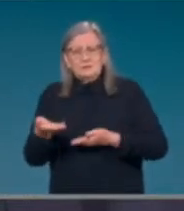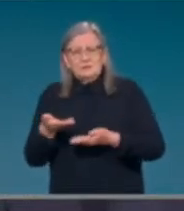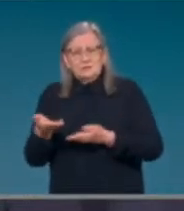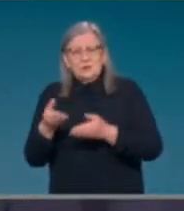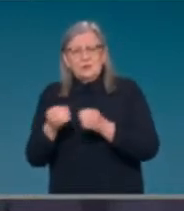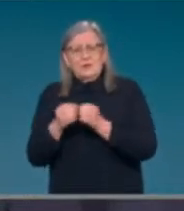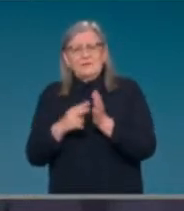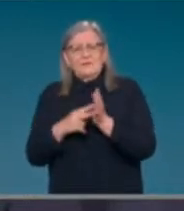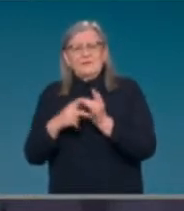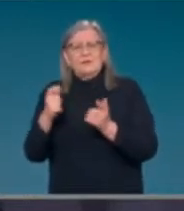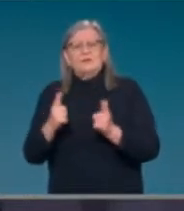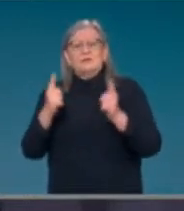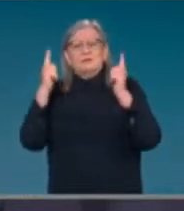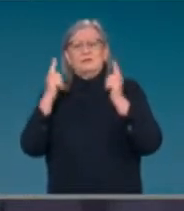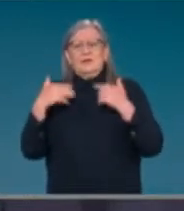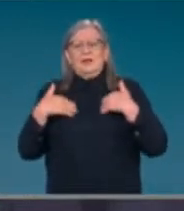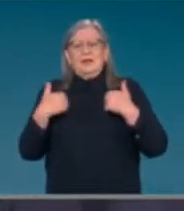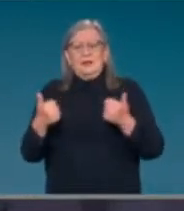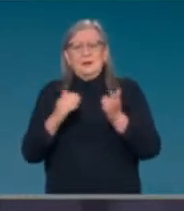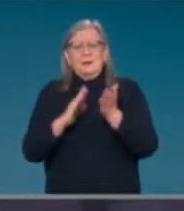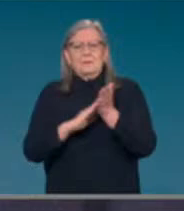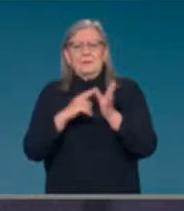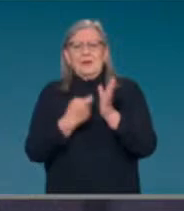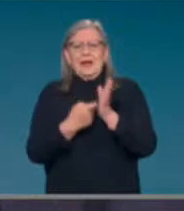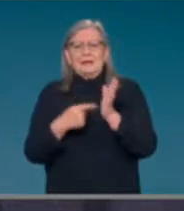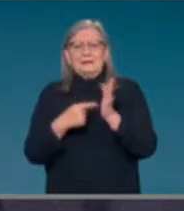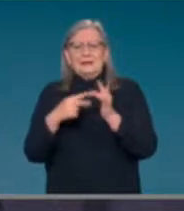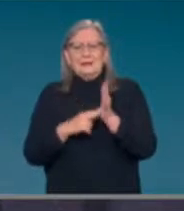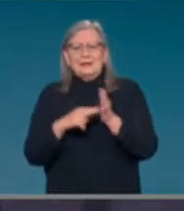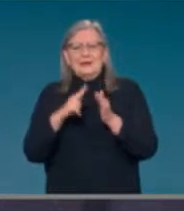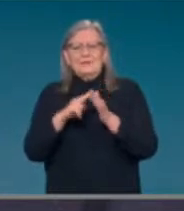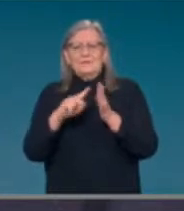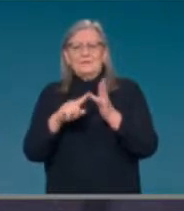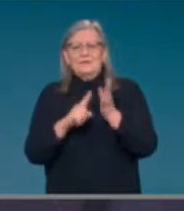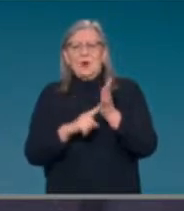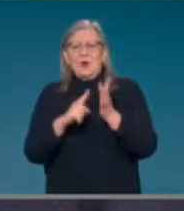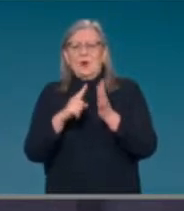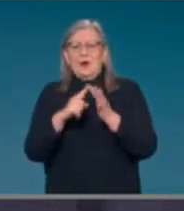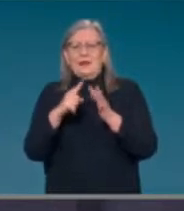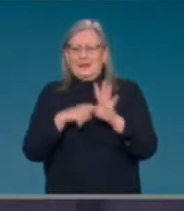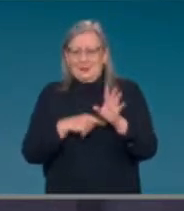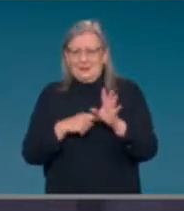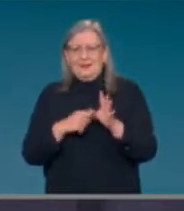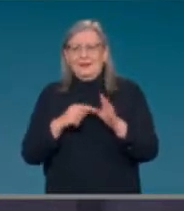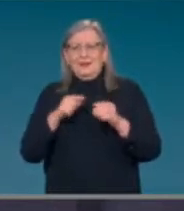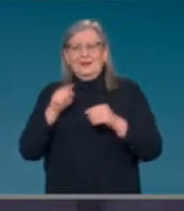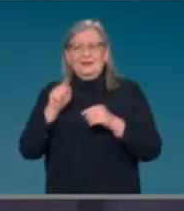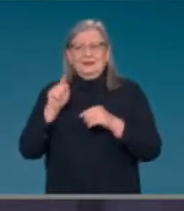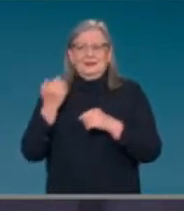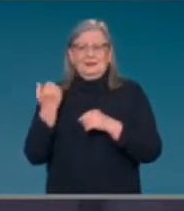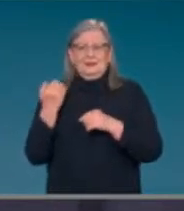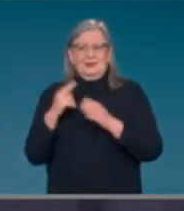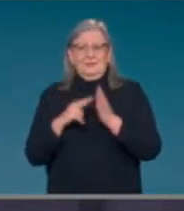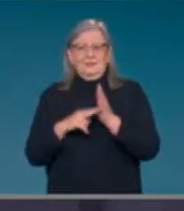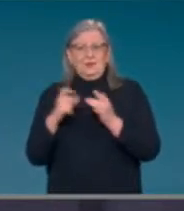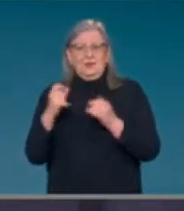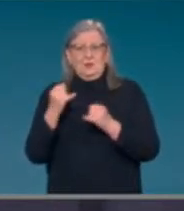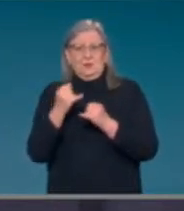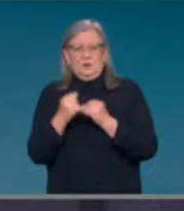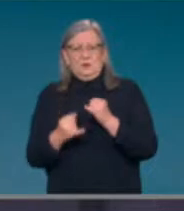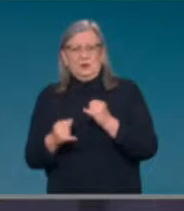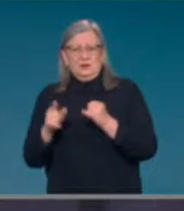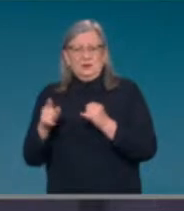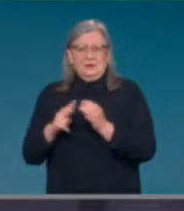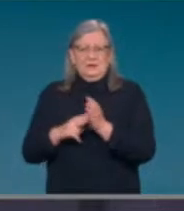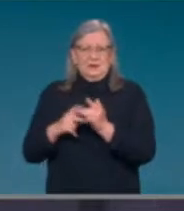Foley, and Victoria, which of course has the most significant current outbreak, will be looking to commence